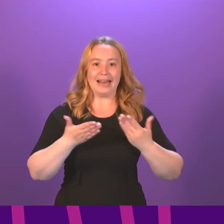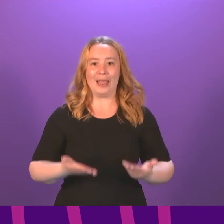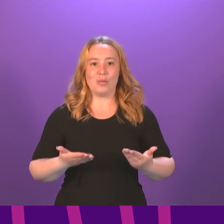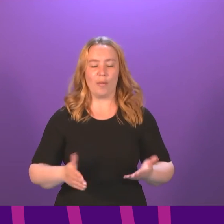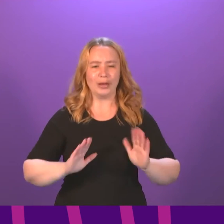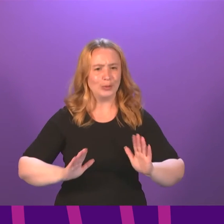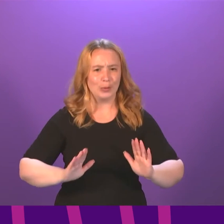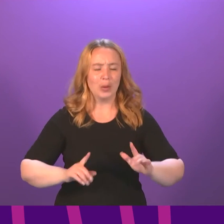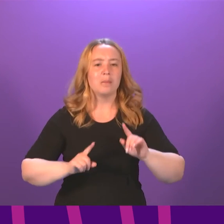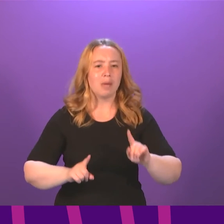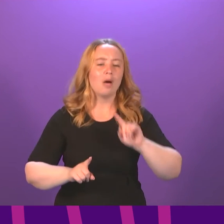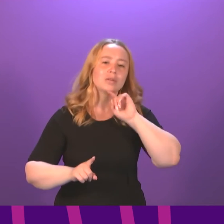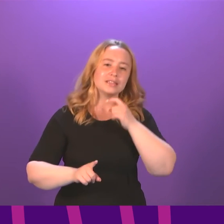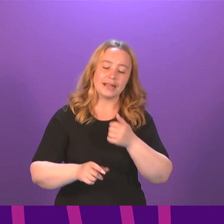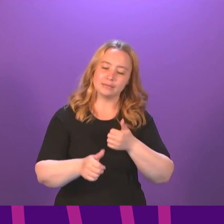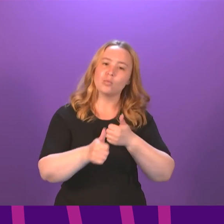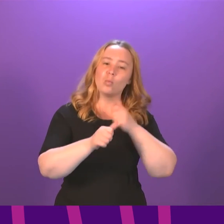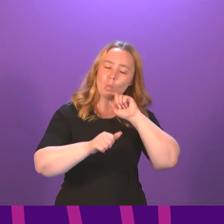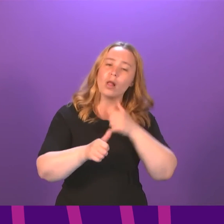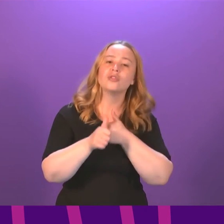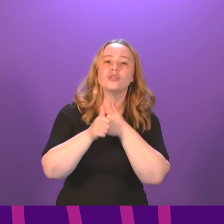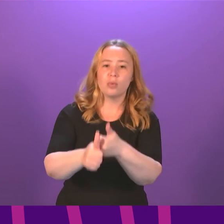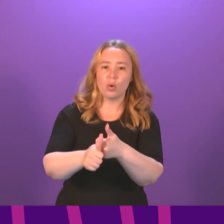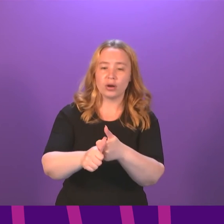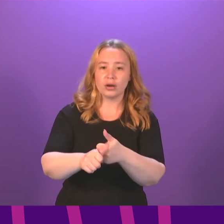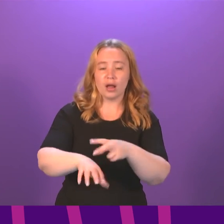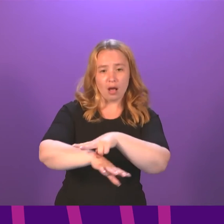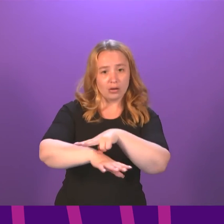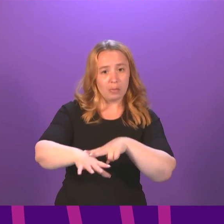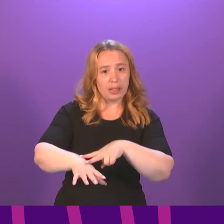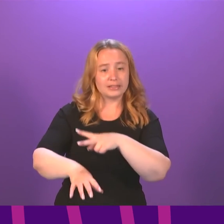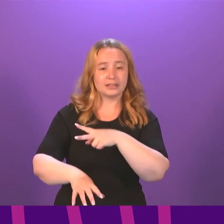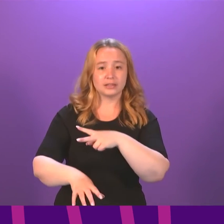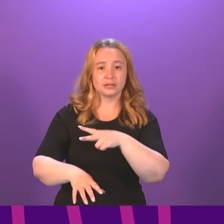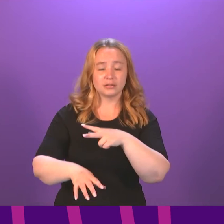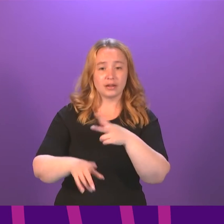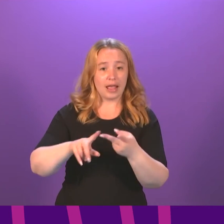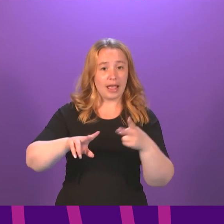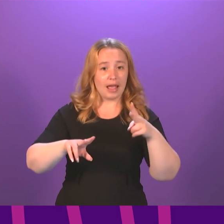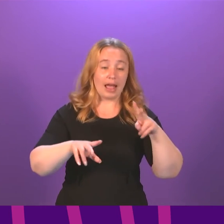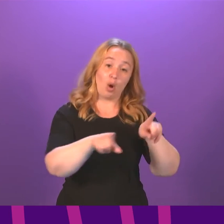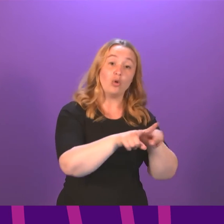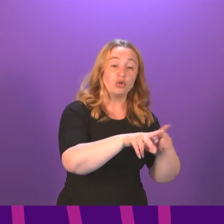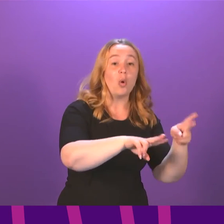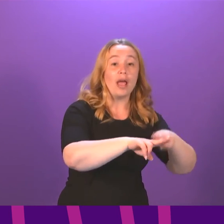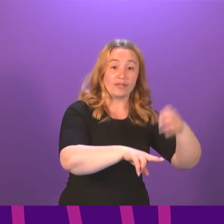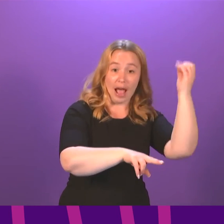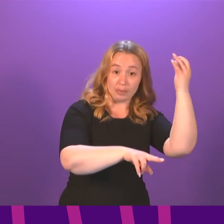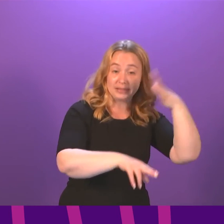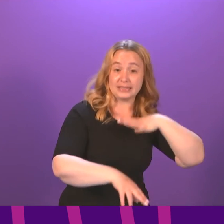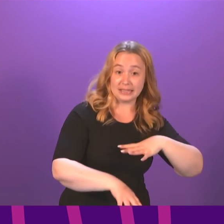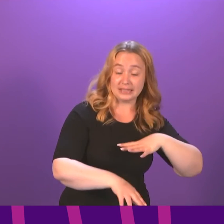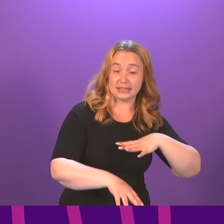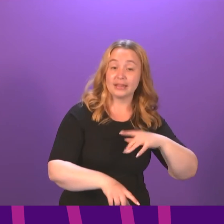will engage to support police officers and should there be that requirement for the ambulance service, them too. And I think I have